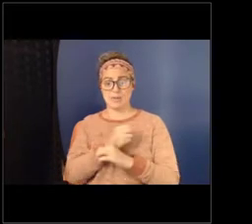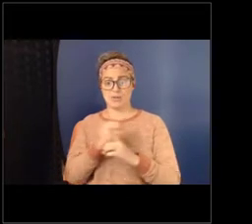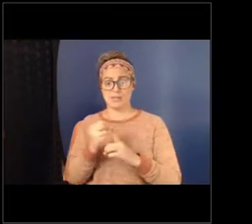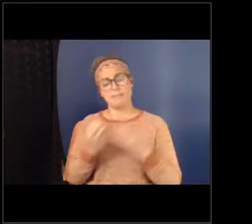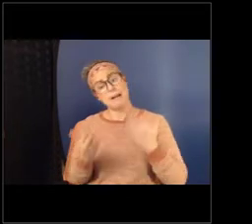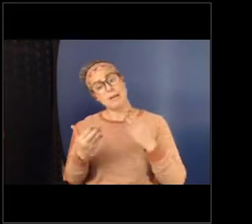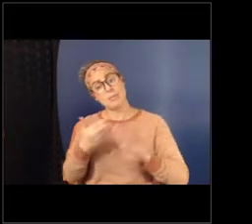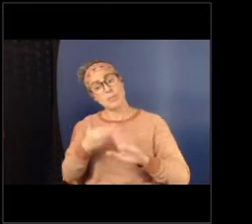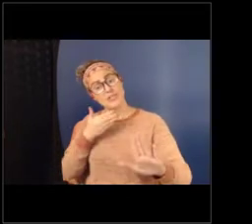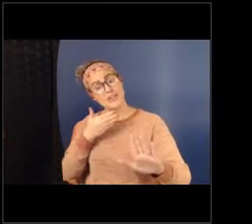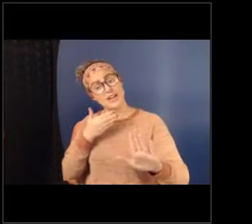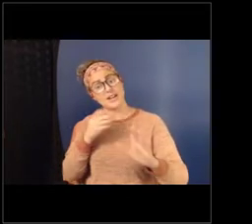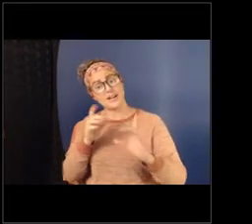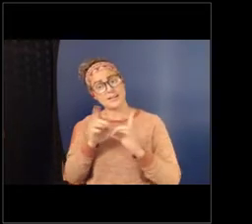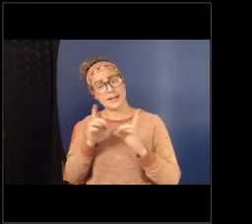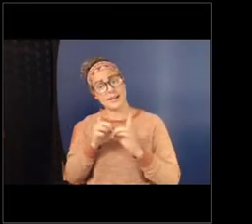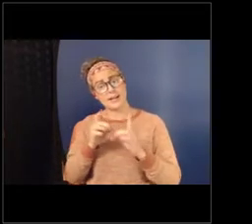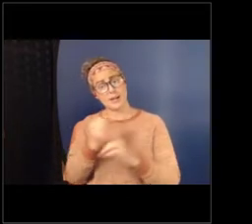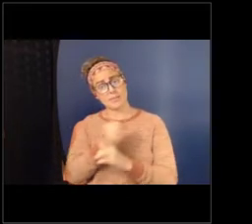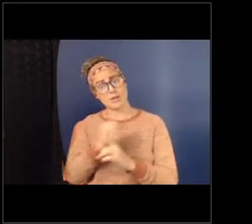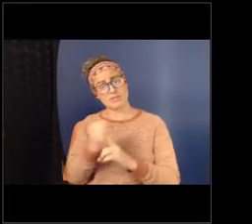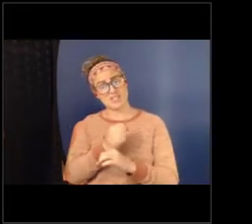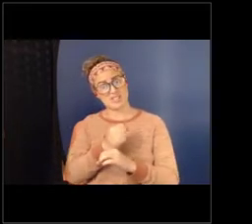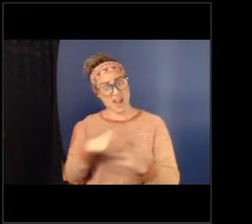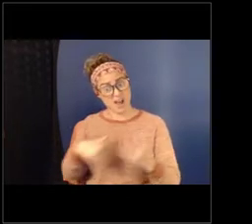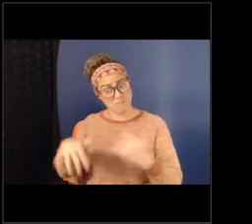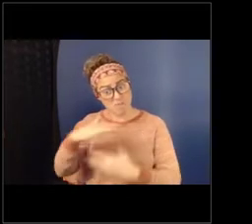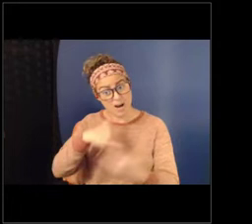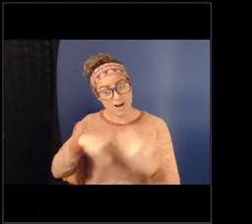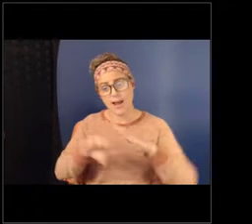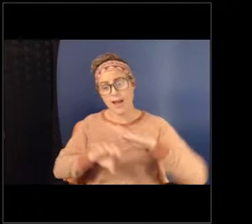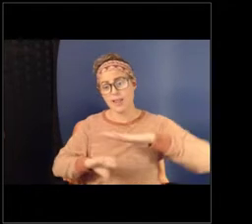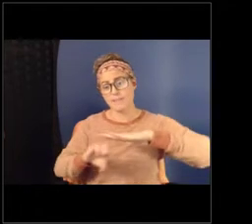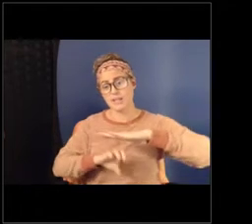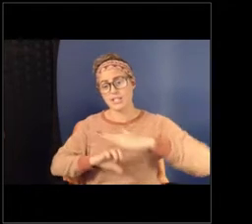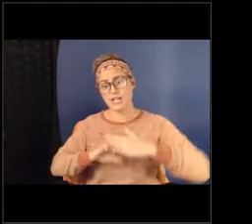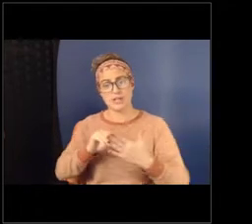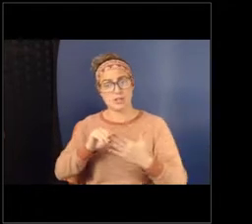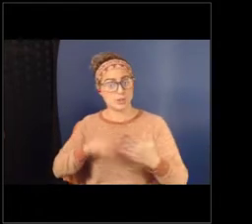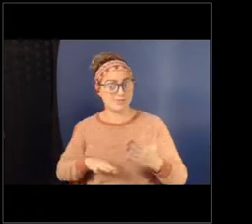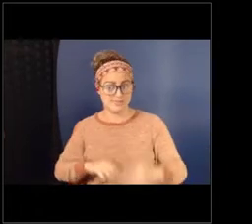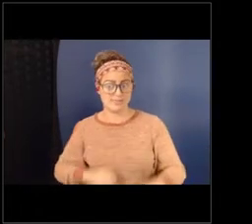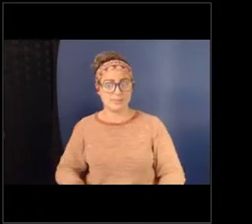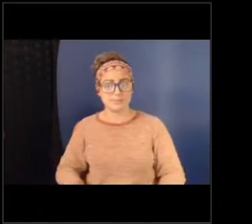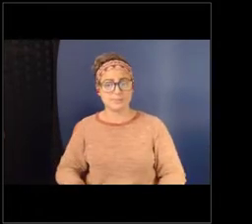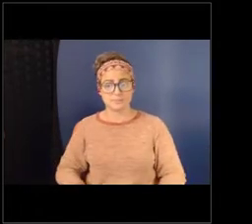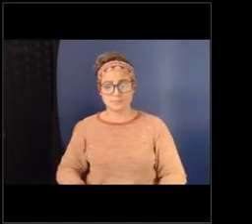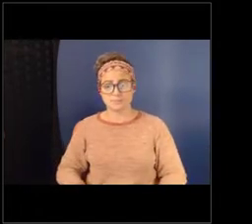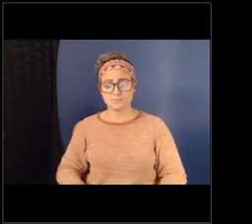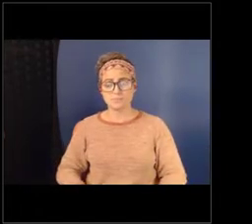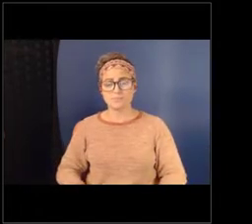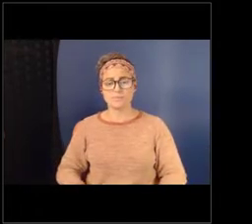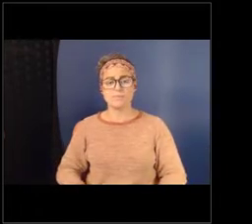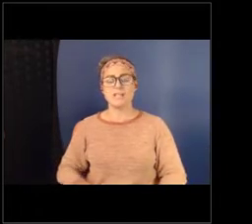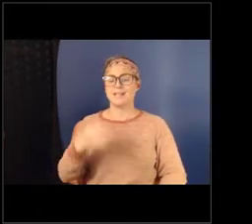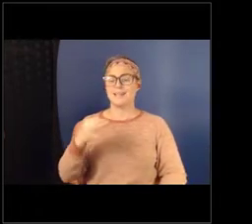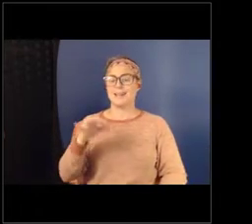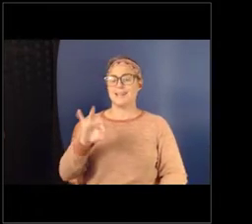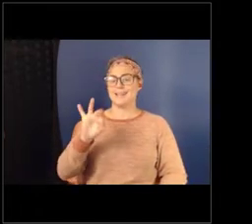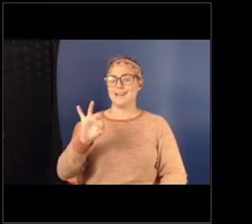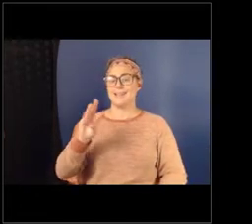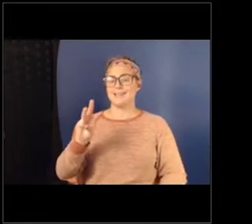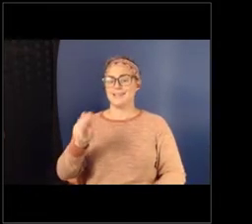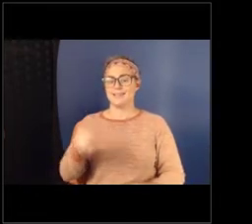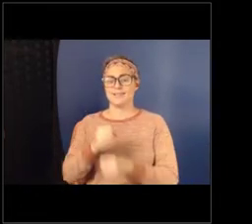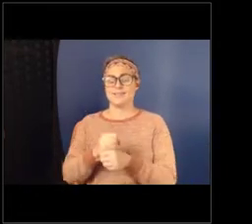among elementary school students. So, when in 96, the CDC issued a